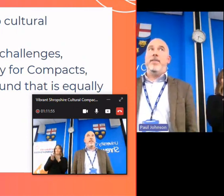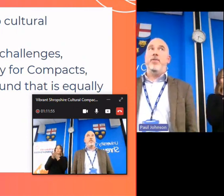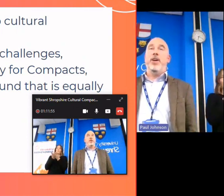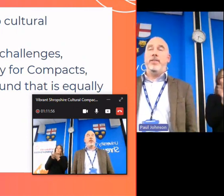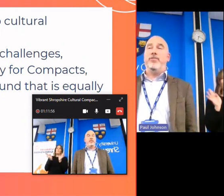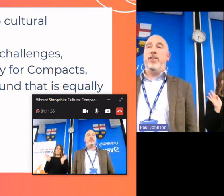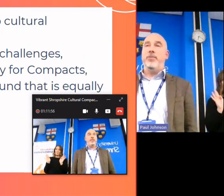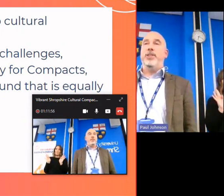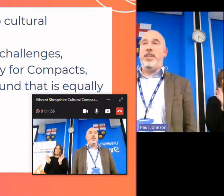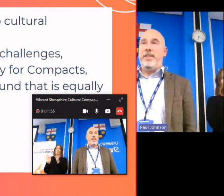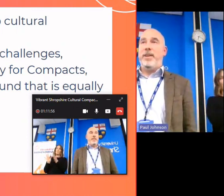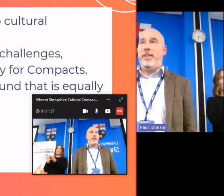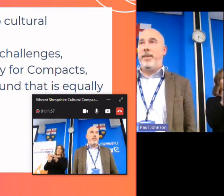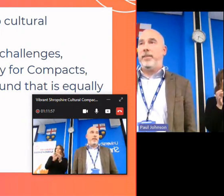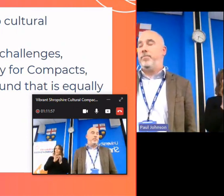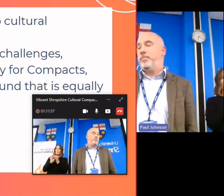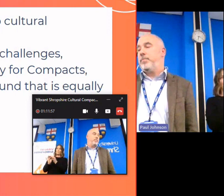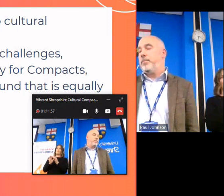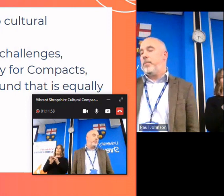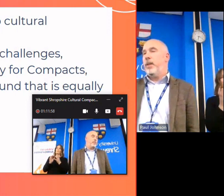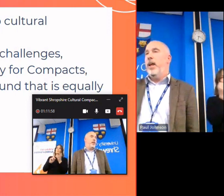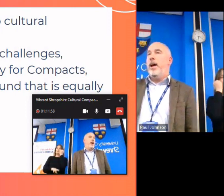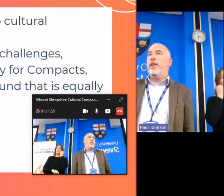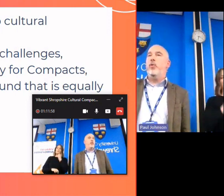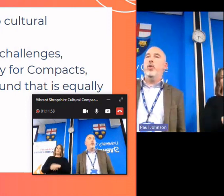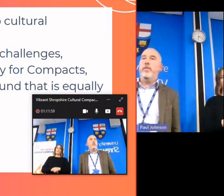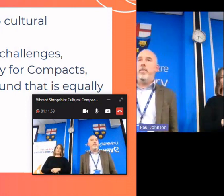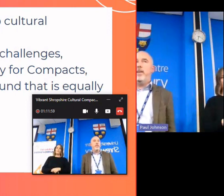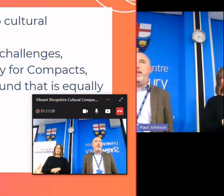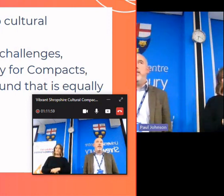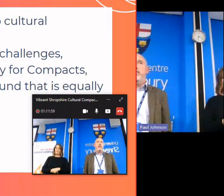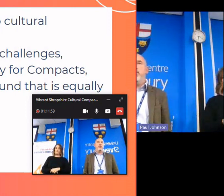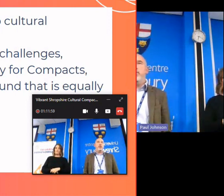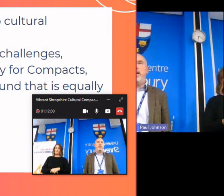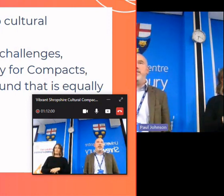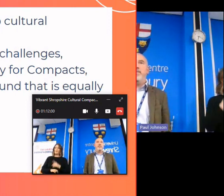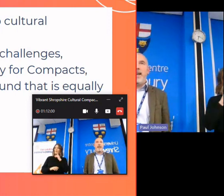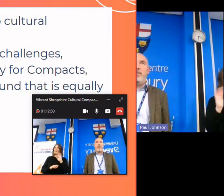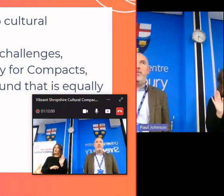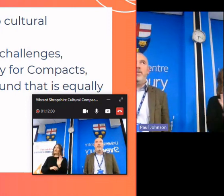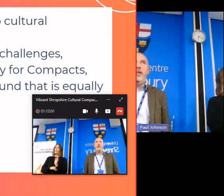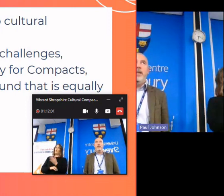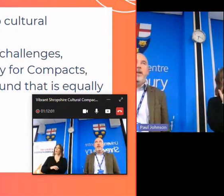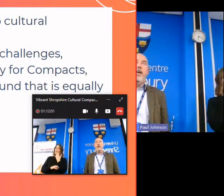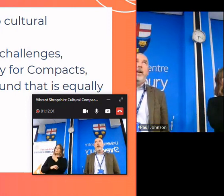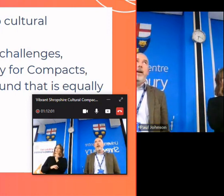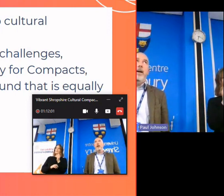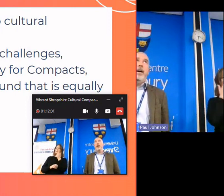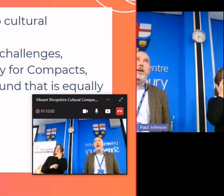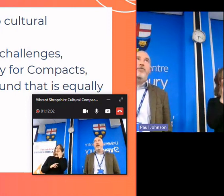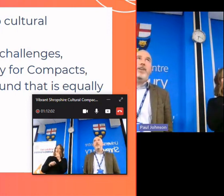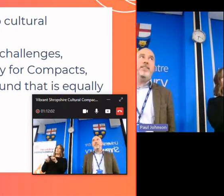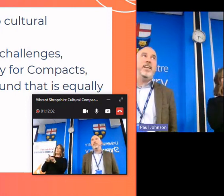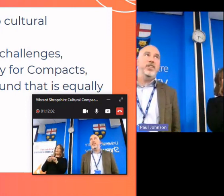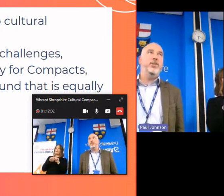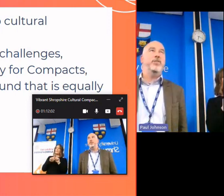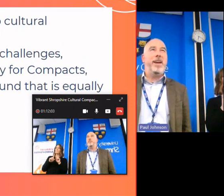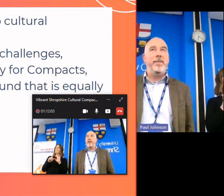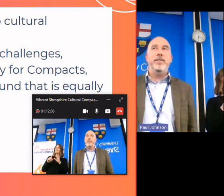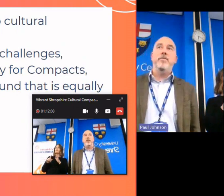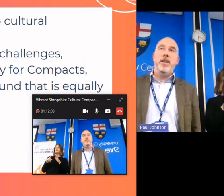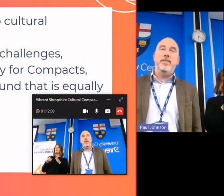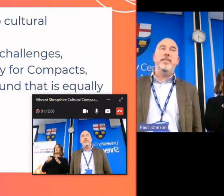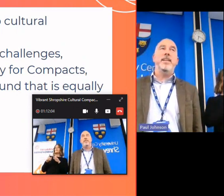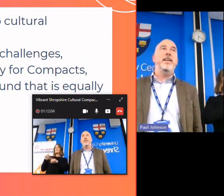come together if you're going to try to achieve anything i think all of the cultural compacts found uh addressing